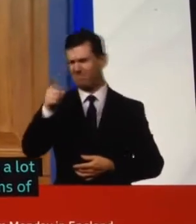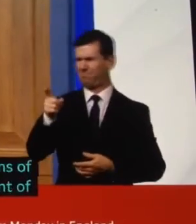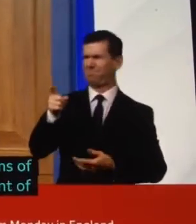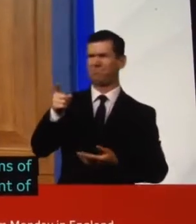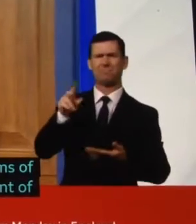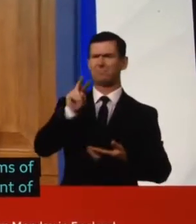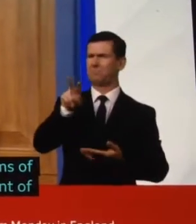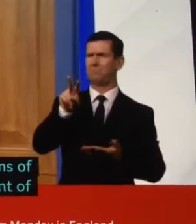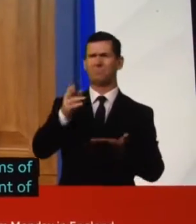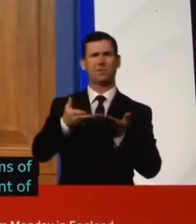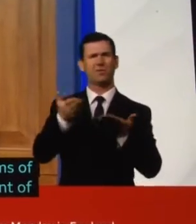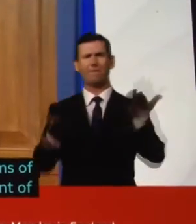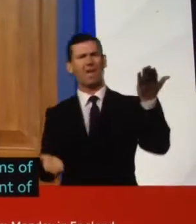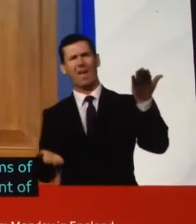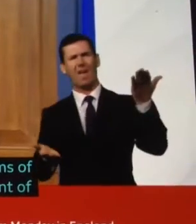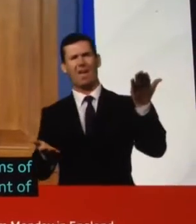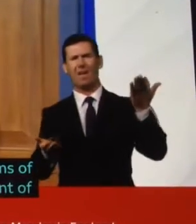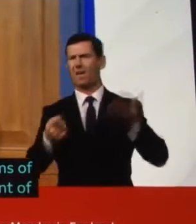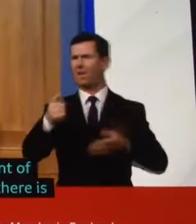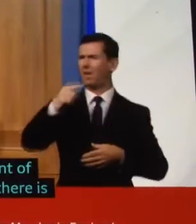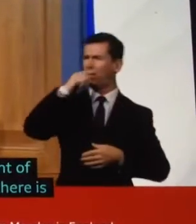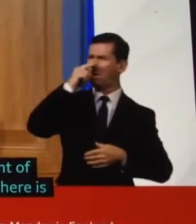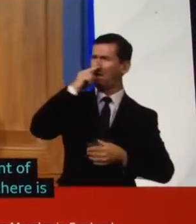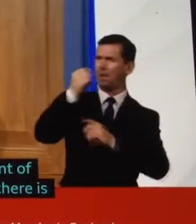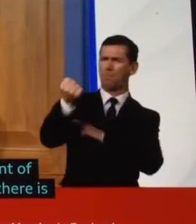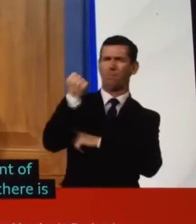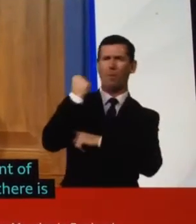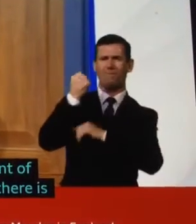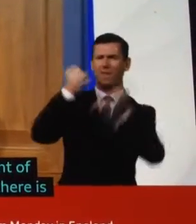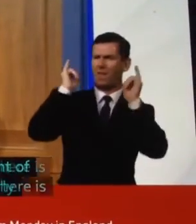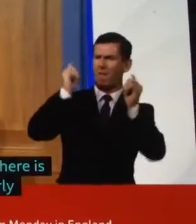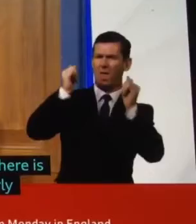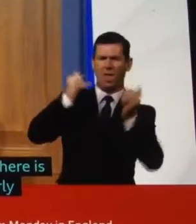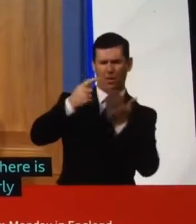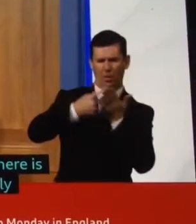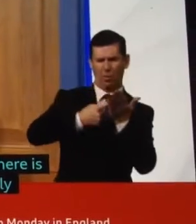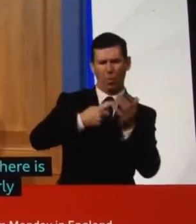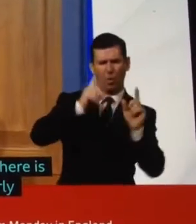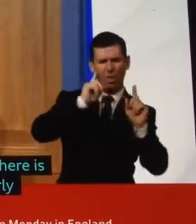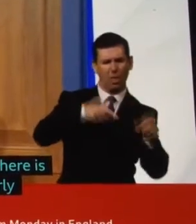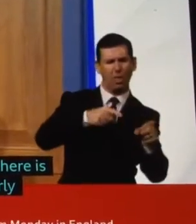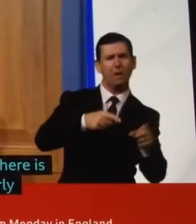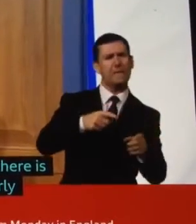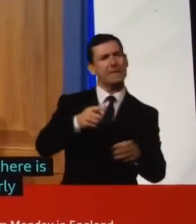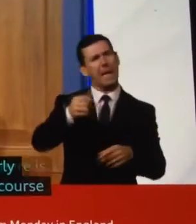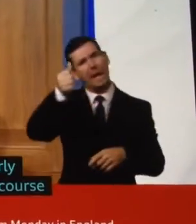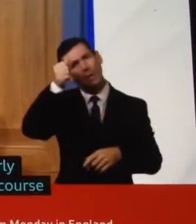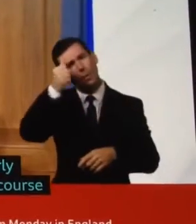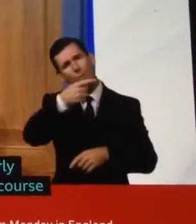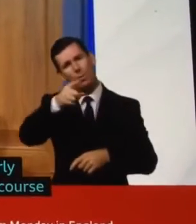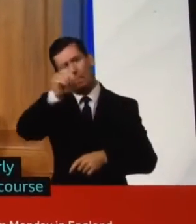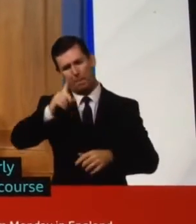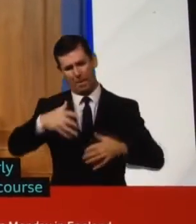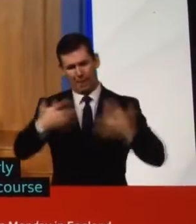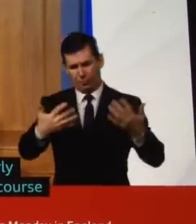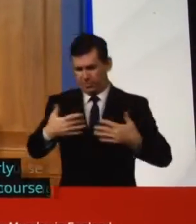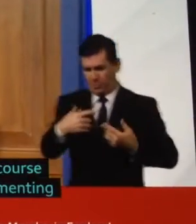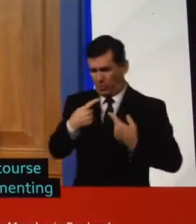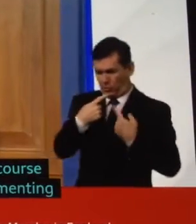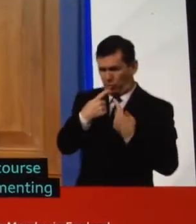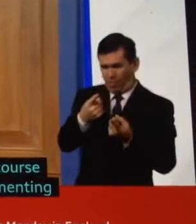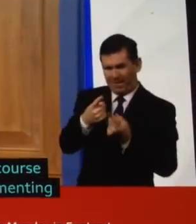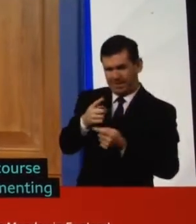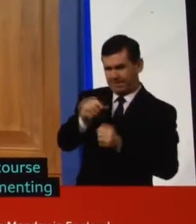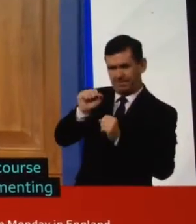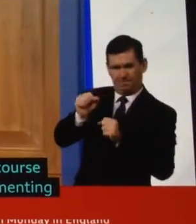in high places, of course people get angry. I'm not commenting on individual cases or commenting on the rights or wrongs of anything. be honest, I've never